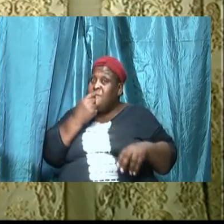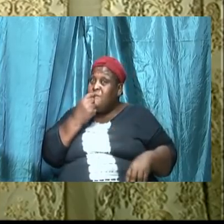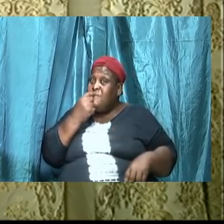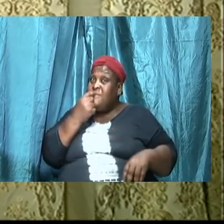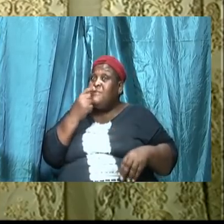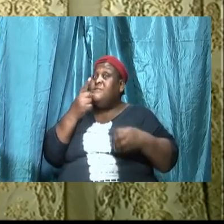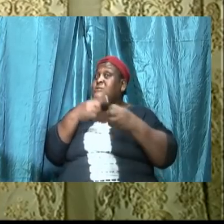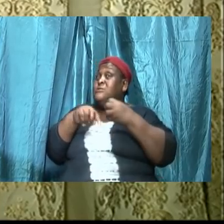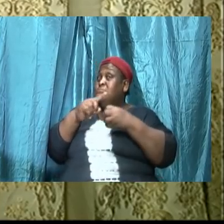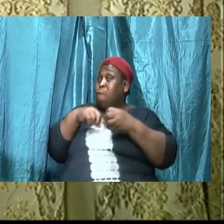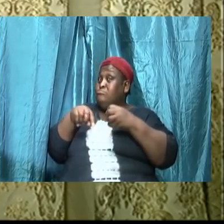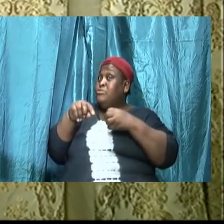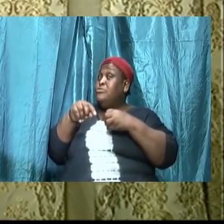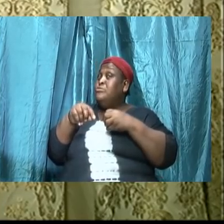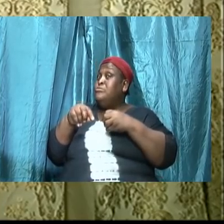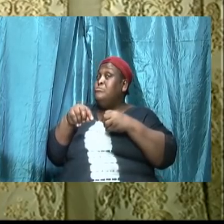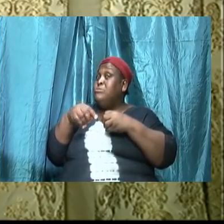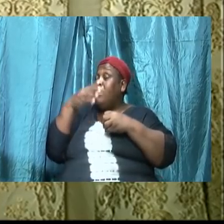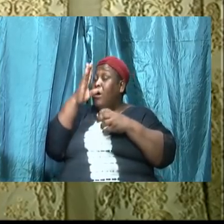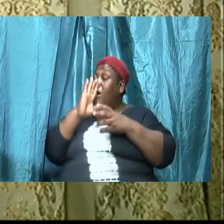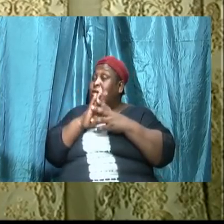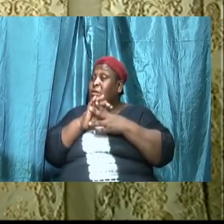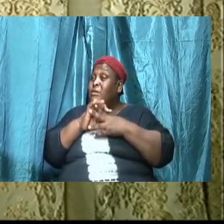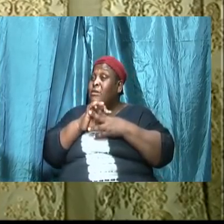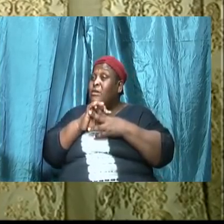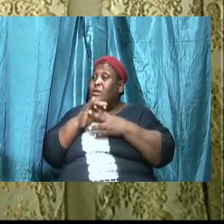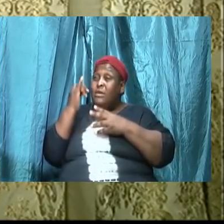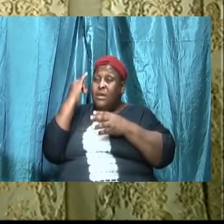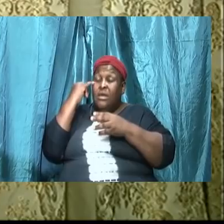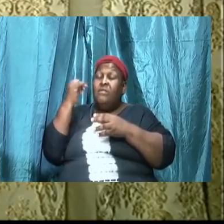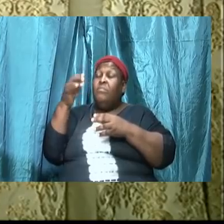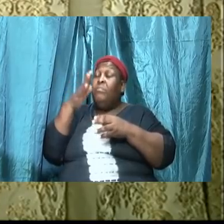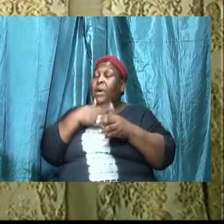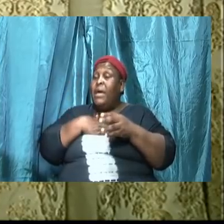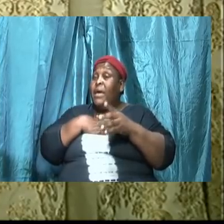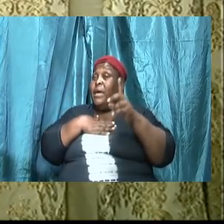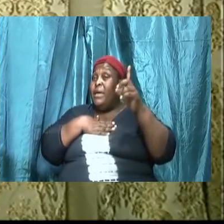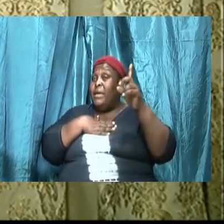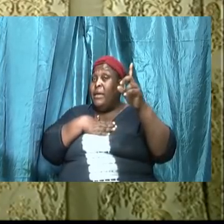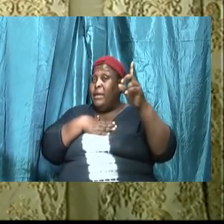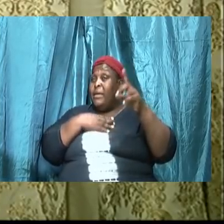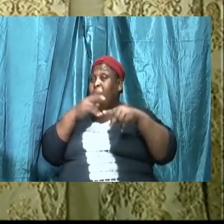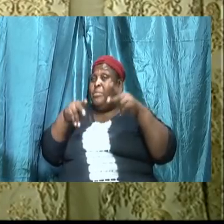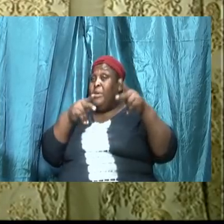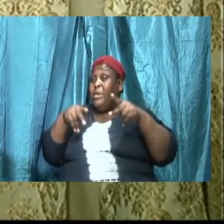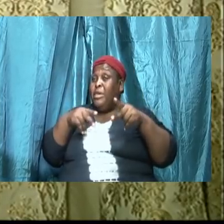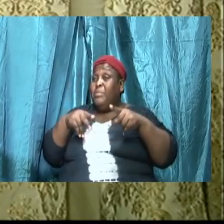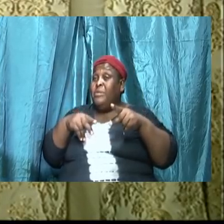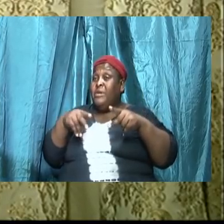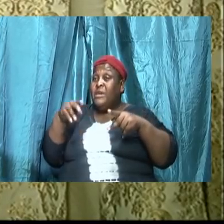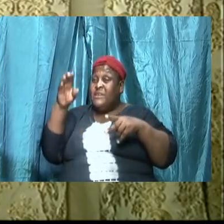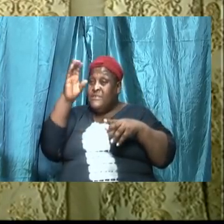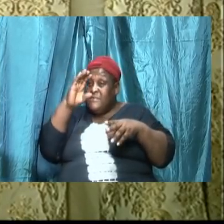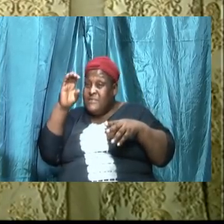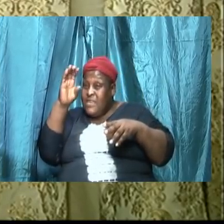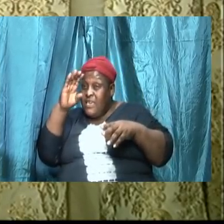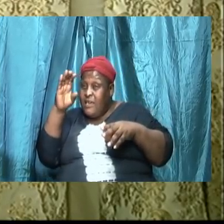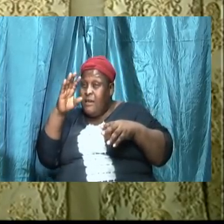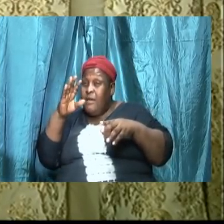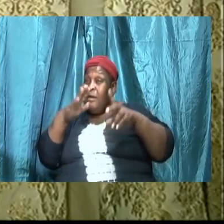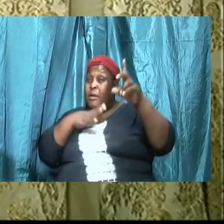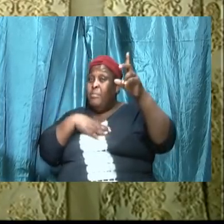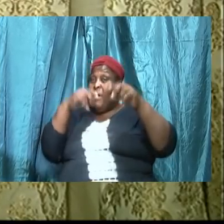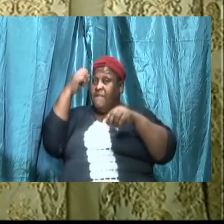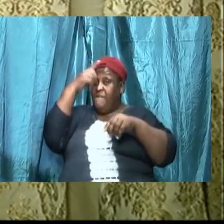called by my name will seek my face and humble themselves and turn from their wicked way and pray and he knows some